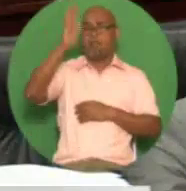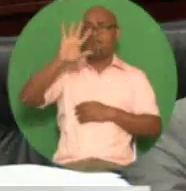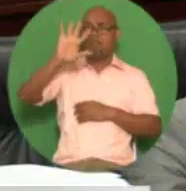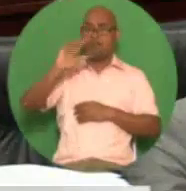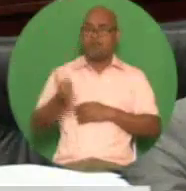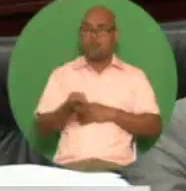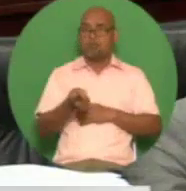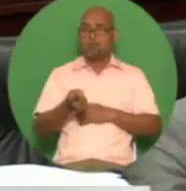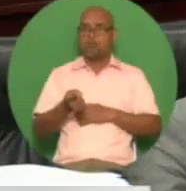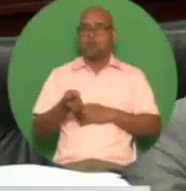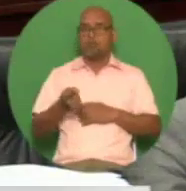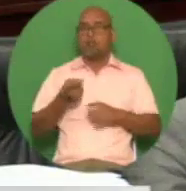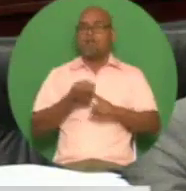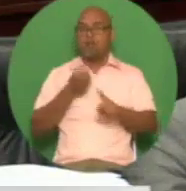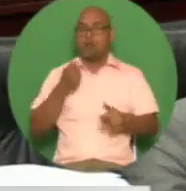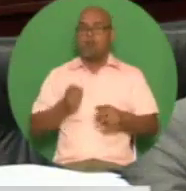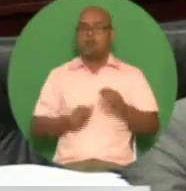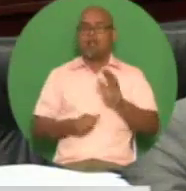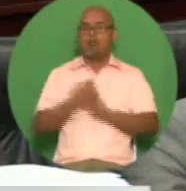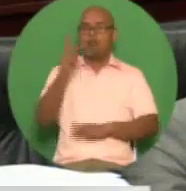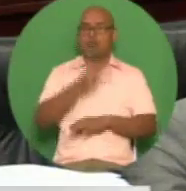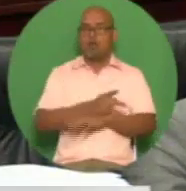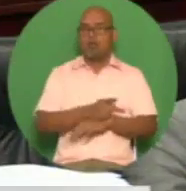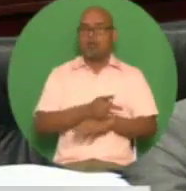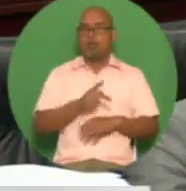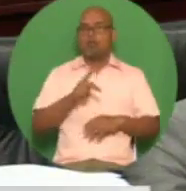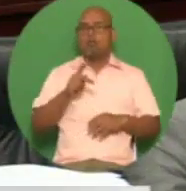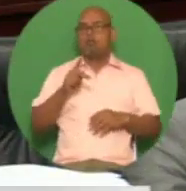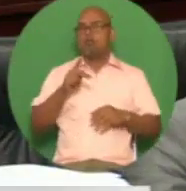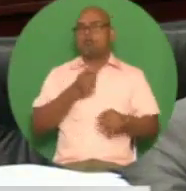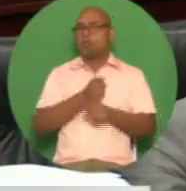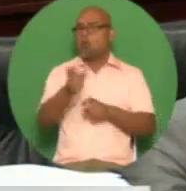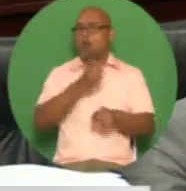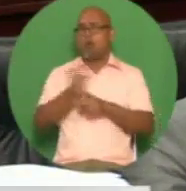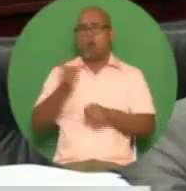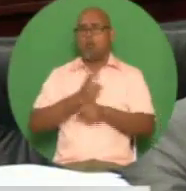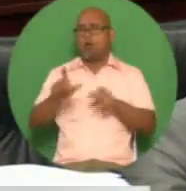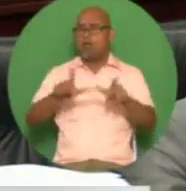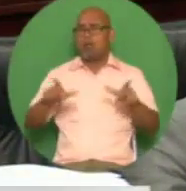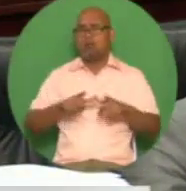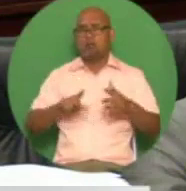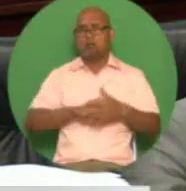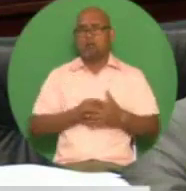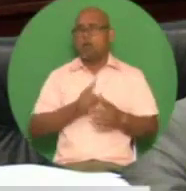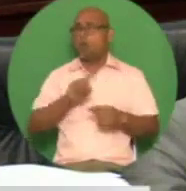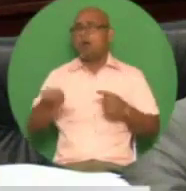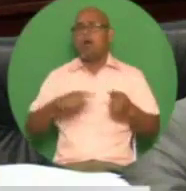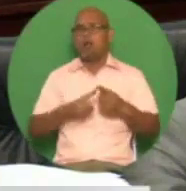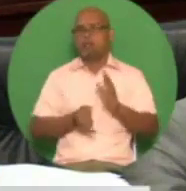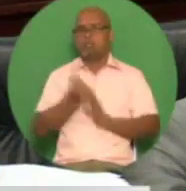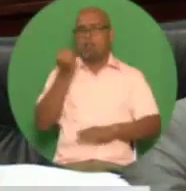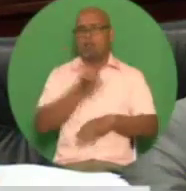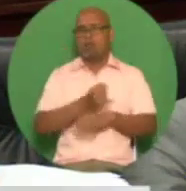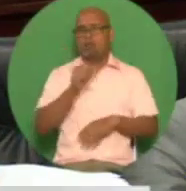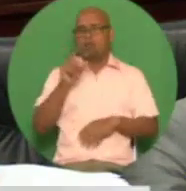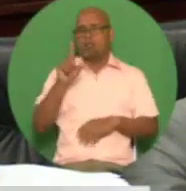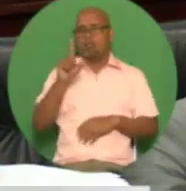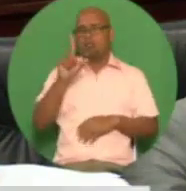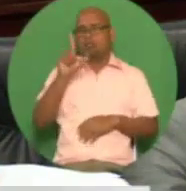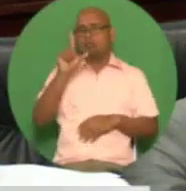and fires act for committing such an offense this measure will take place effect on january 1st 2019